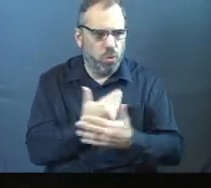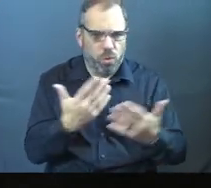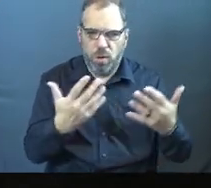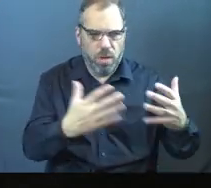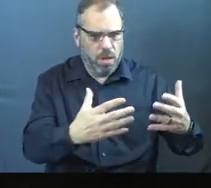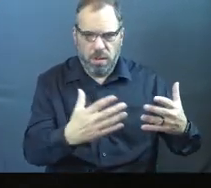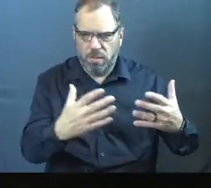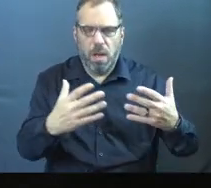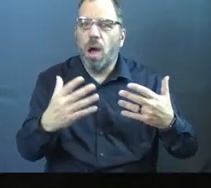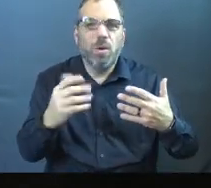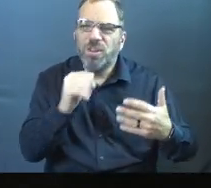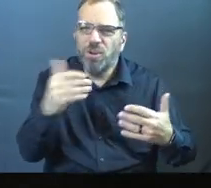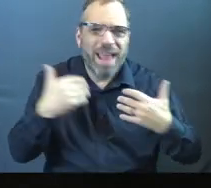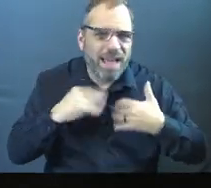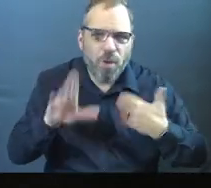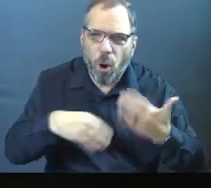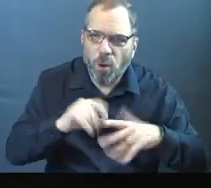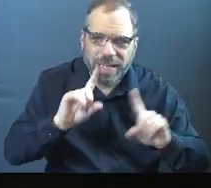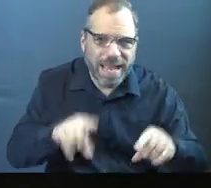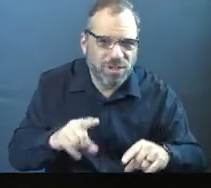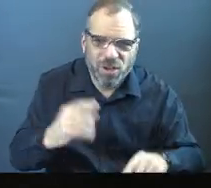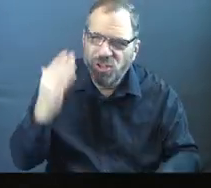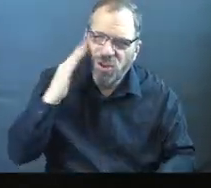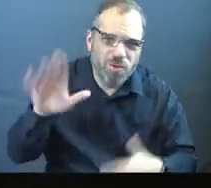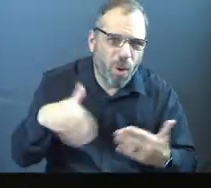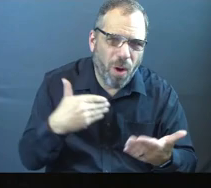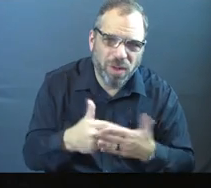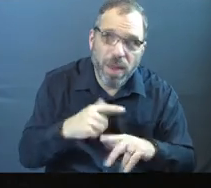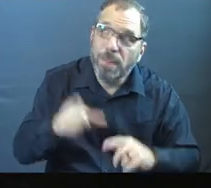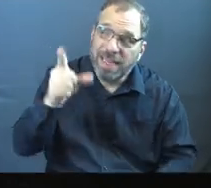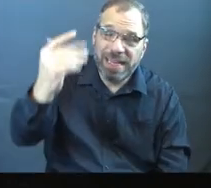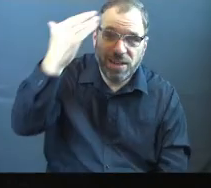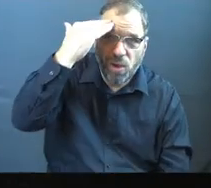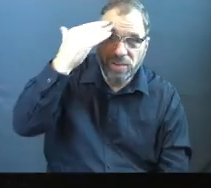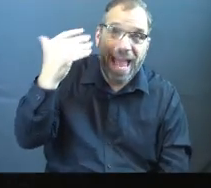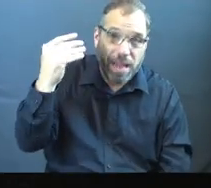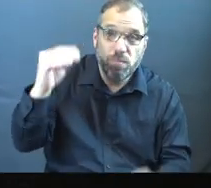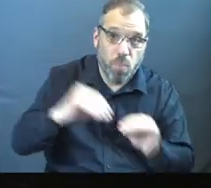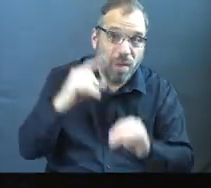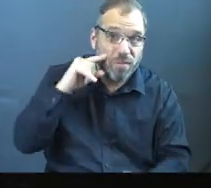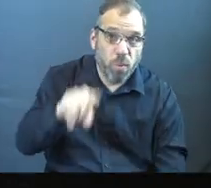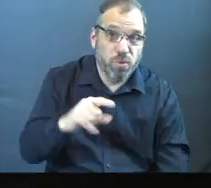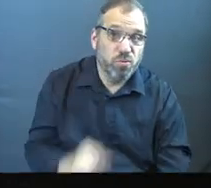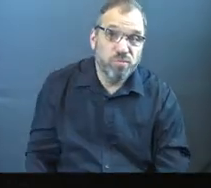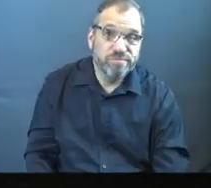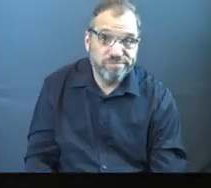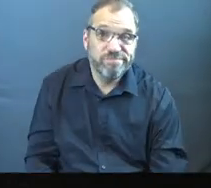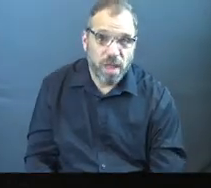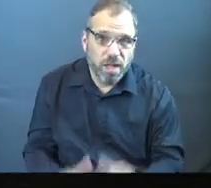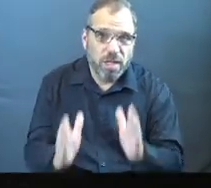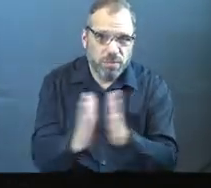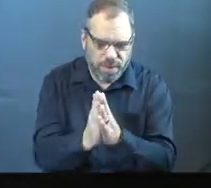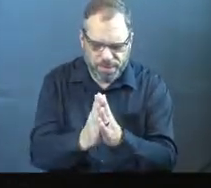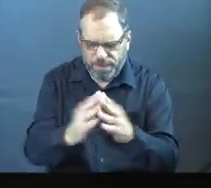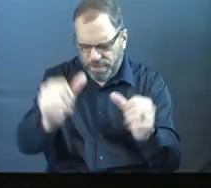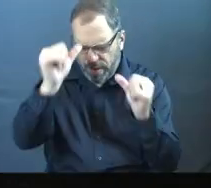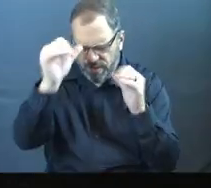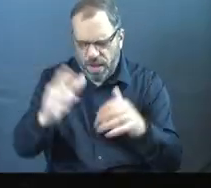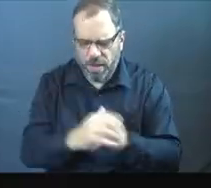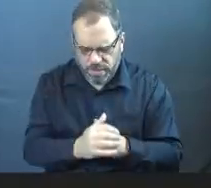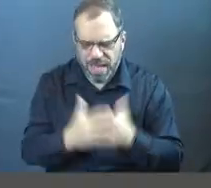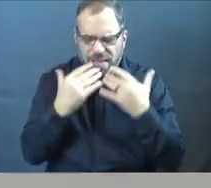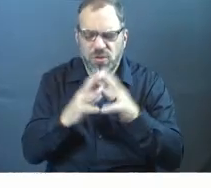may be and understand that we don't have it all. We don't know it all yet, but our God does, and he's got more for us. Amen? Let's pray, church. Heavenly Father,